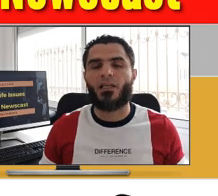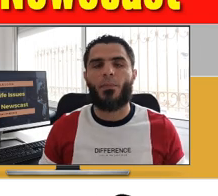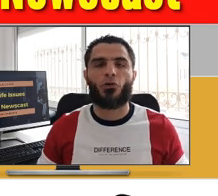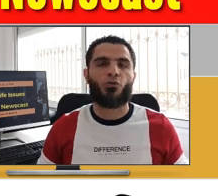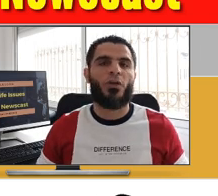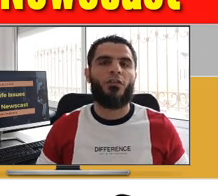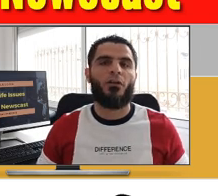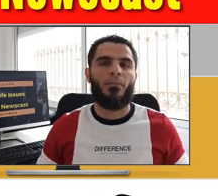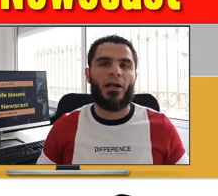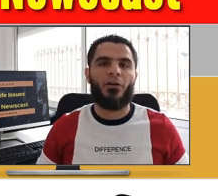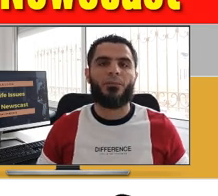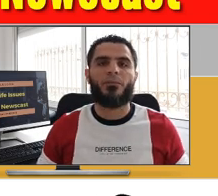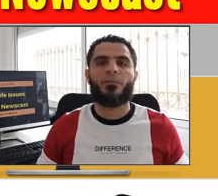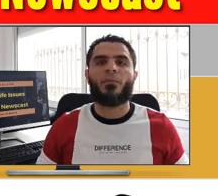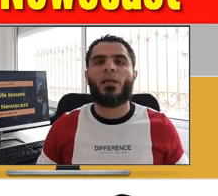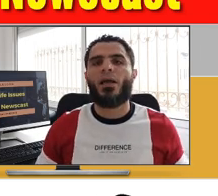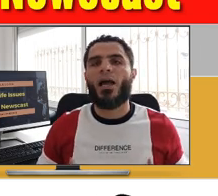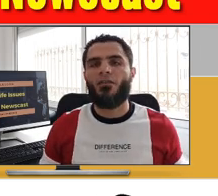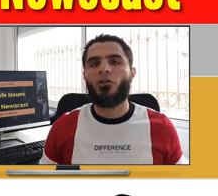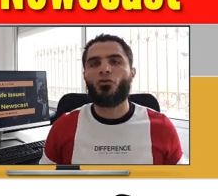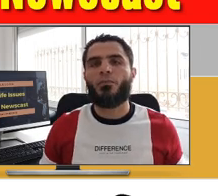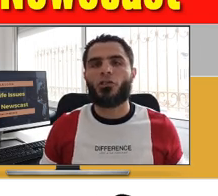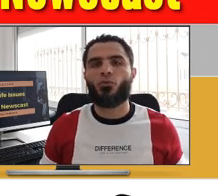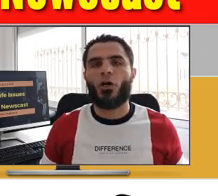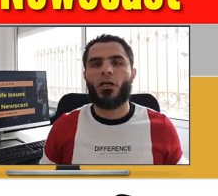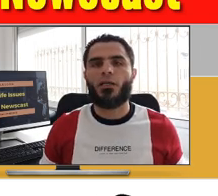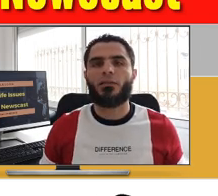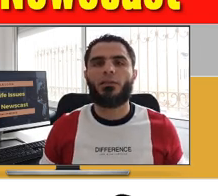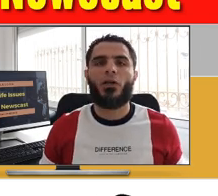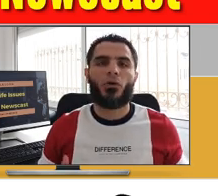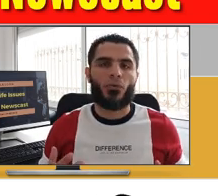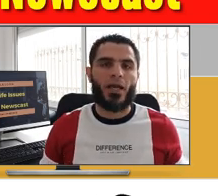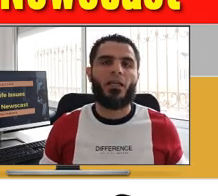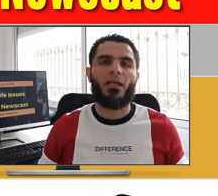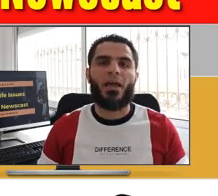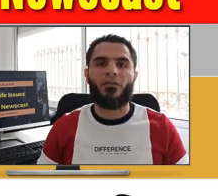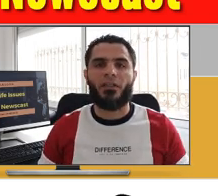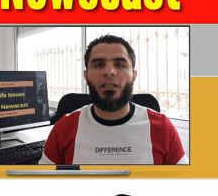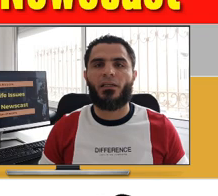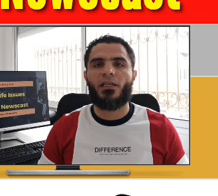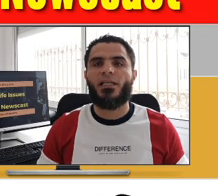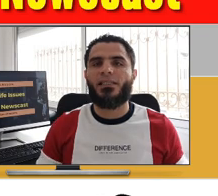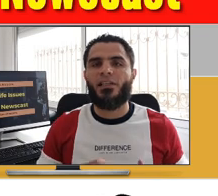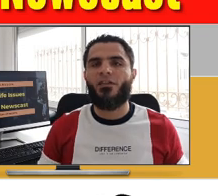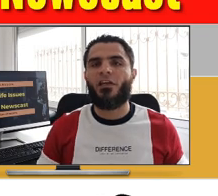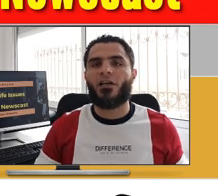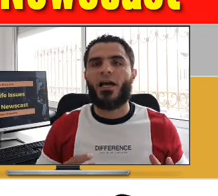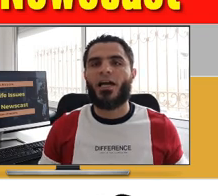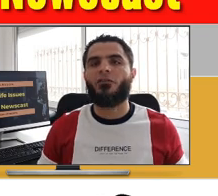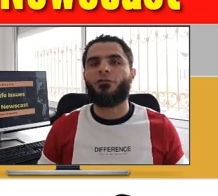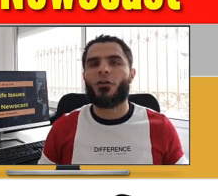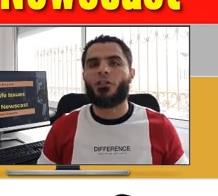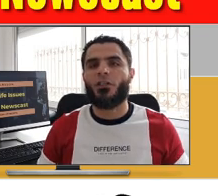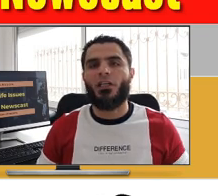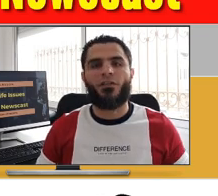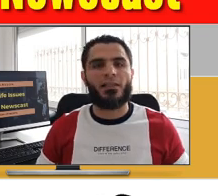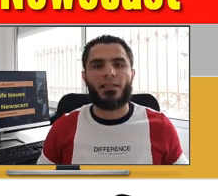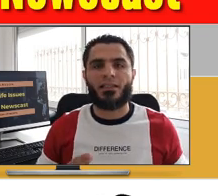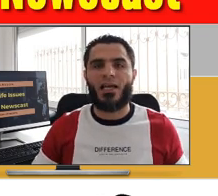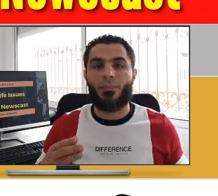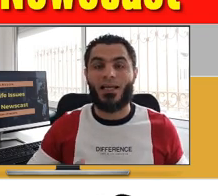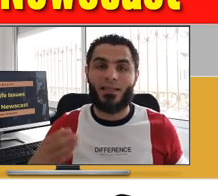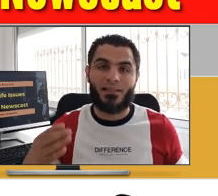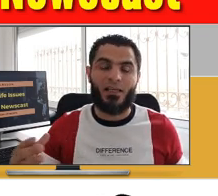excitement about a trivial matter, having too much work, raining heavily, severe unfortunate